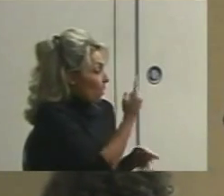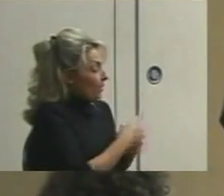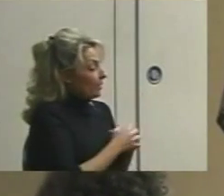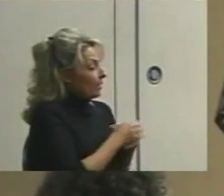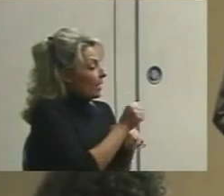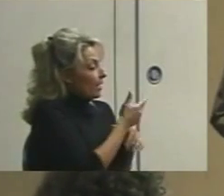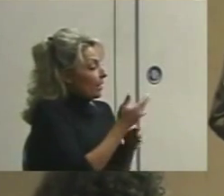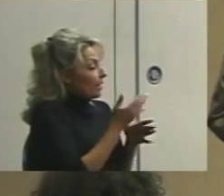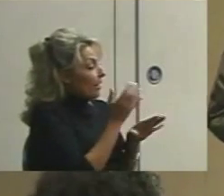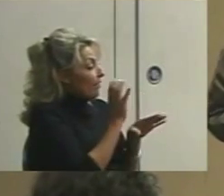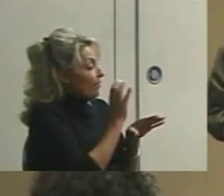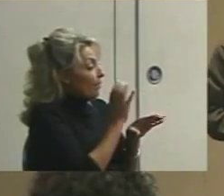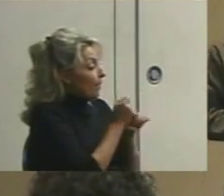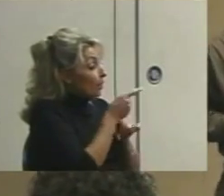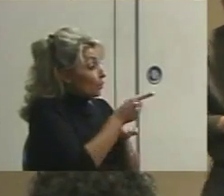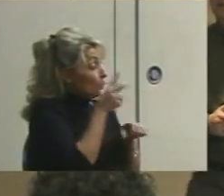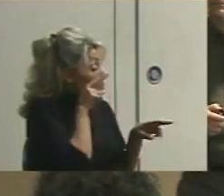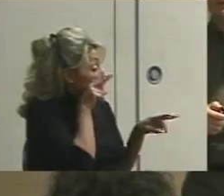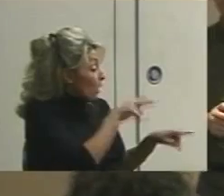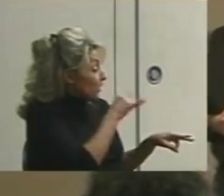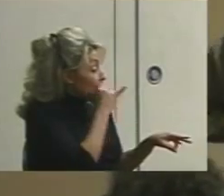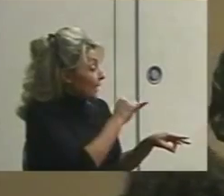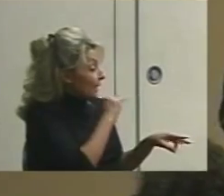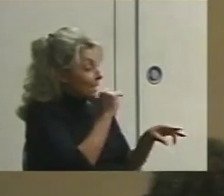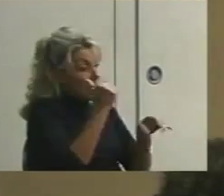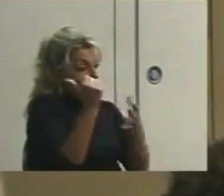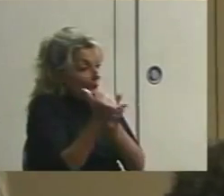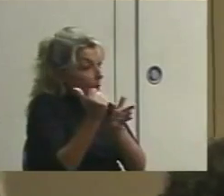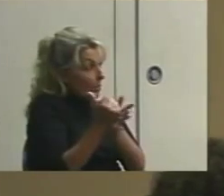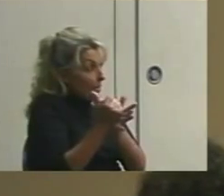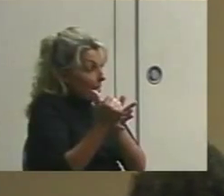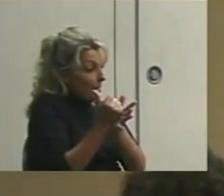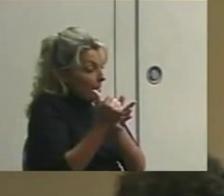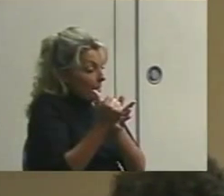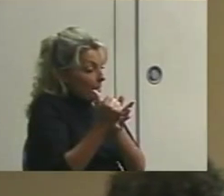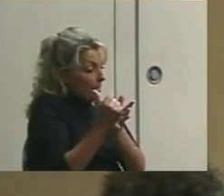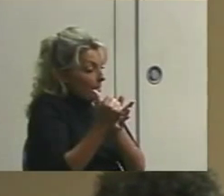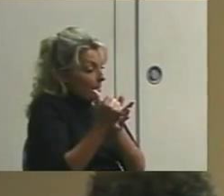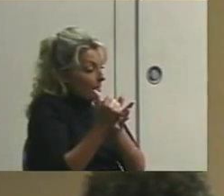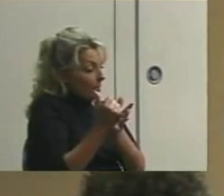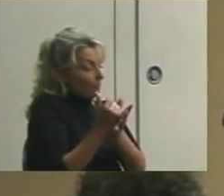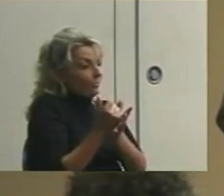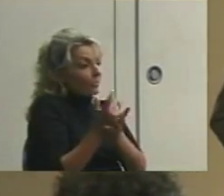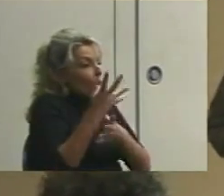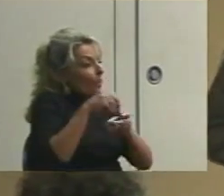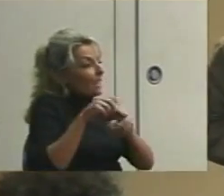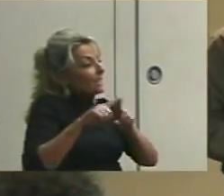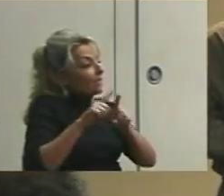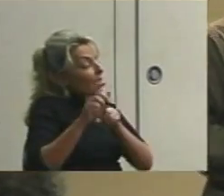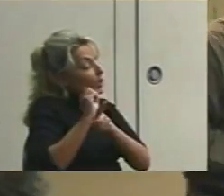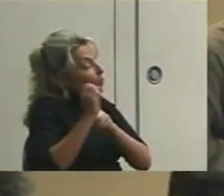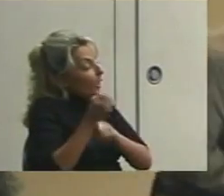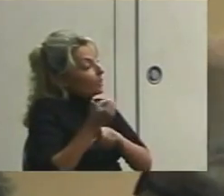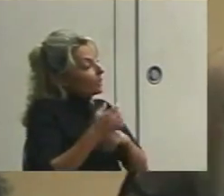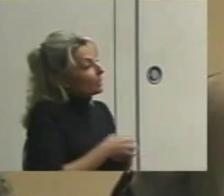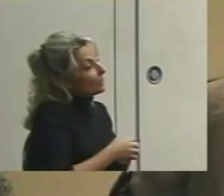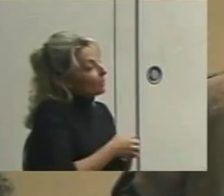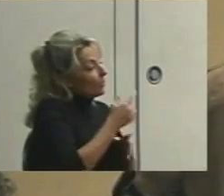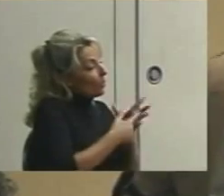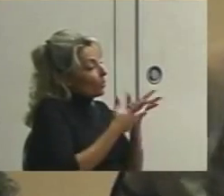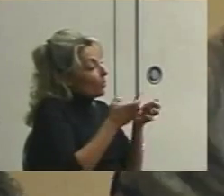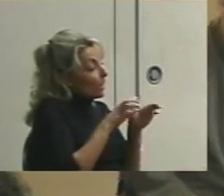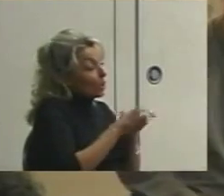that makes you look at the kid the entire time isn't going to be useful in a lot of situations. So what we want to do is,